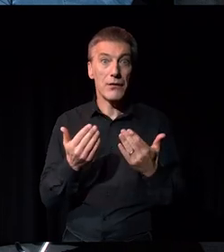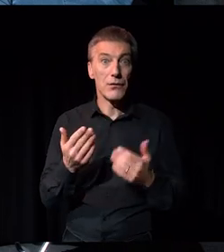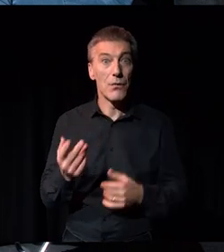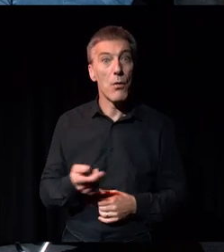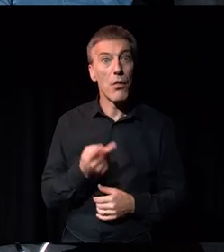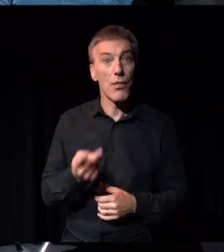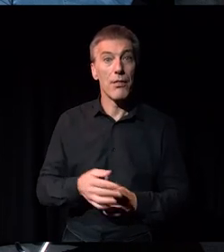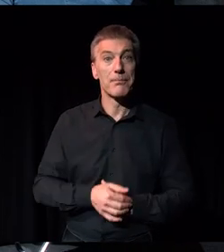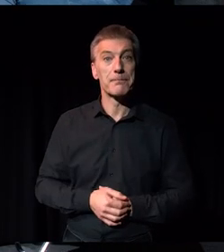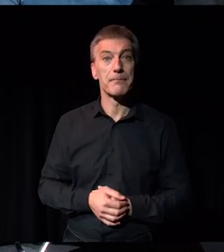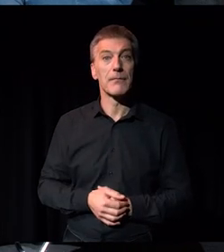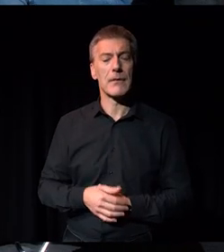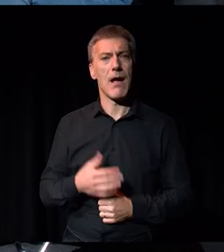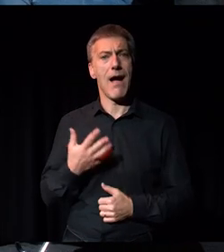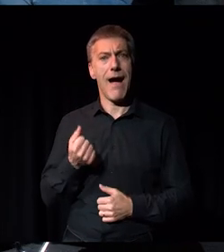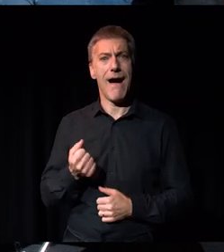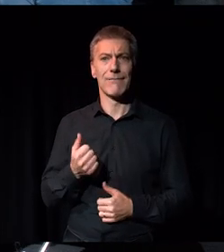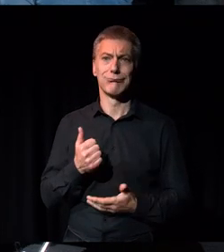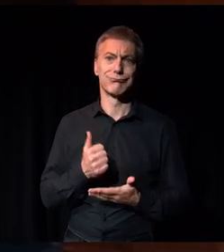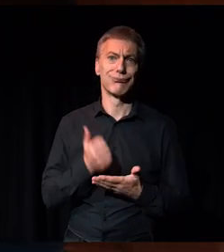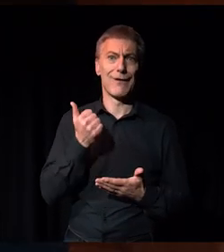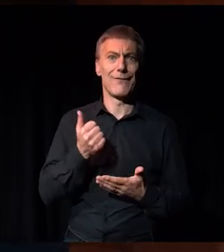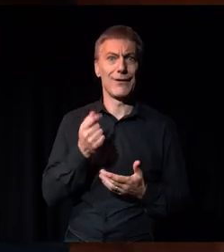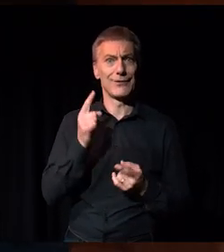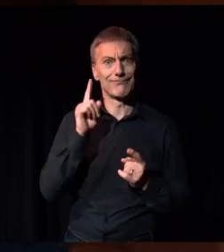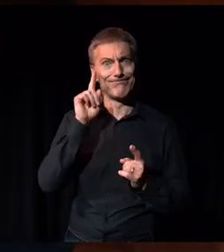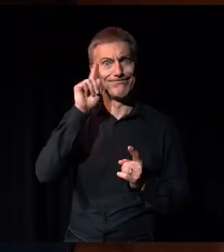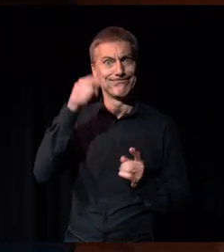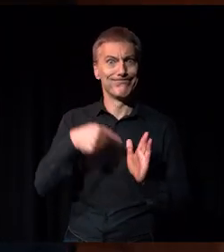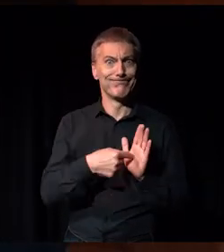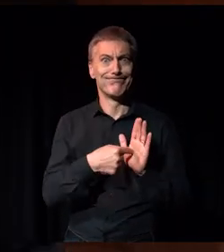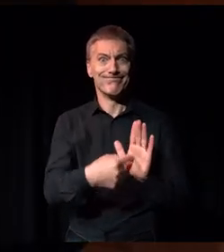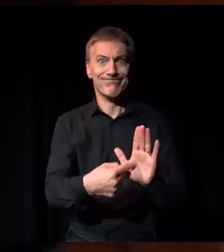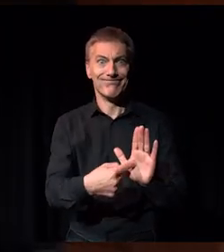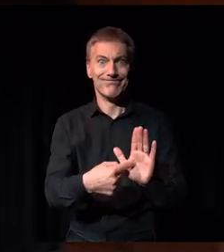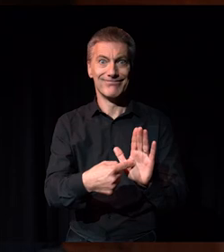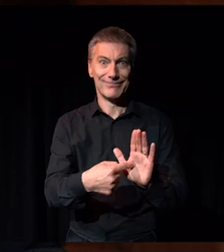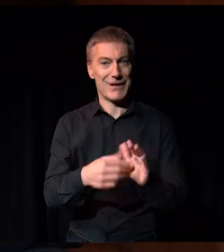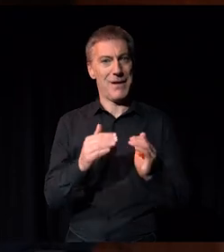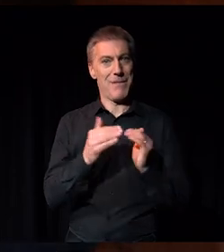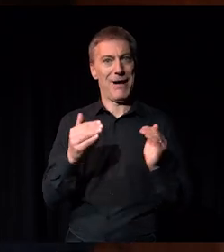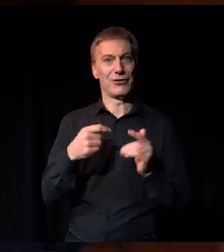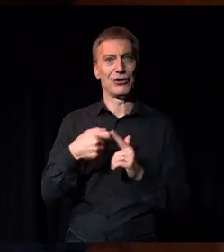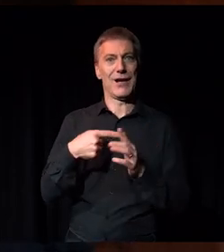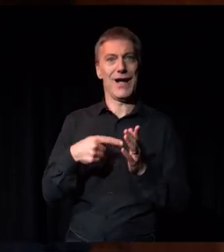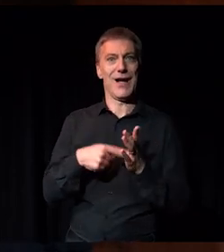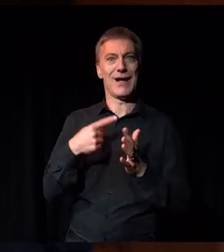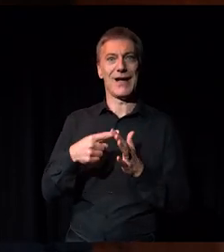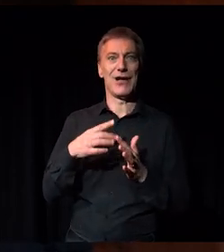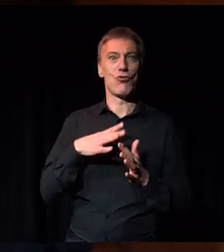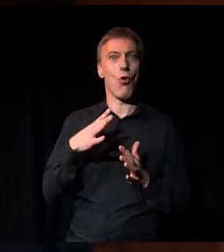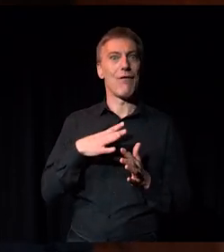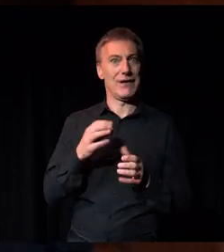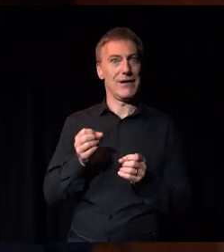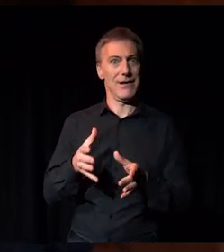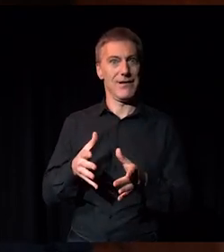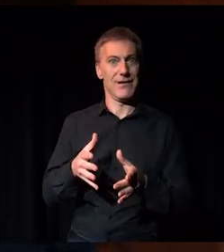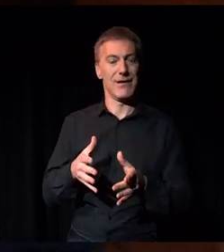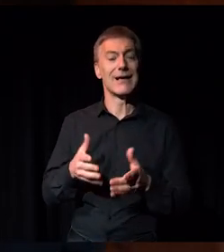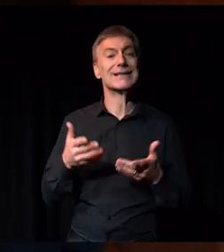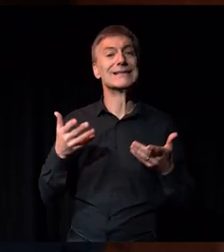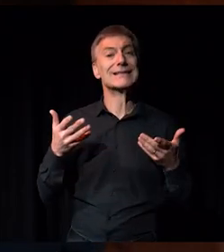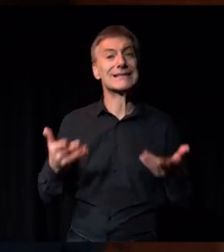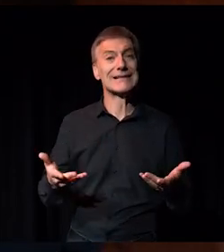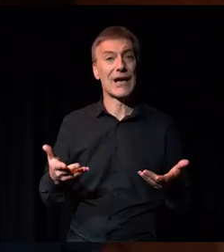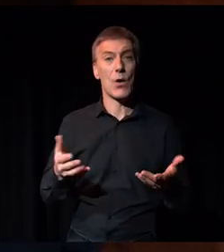both of you. And there are some really brilliant provocations there which strike a chord with what Kate and others have said during the webinar as well. Now,